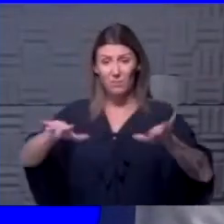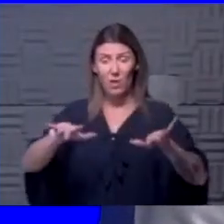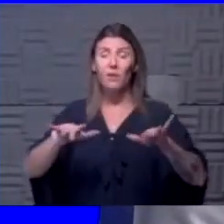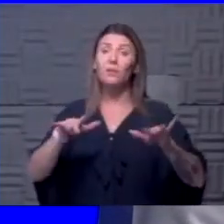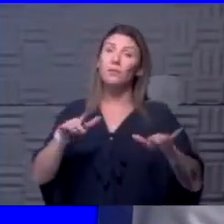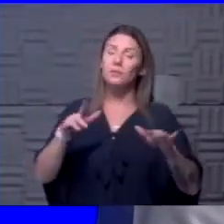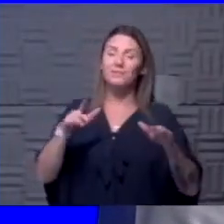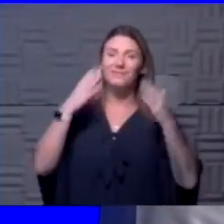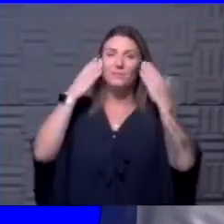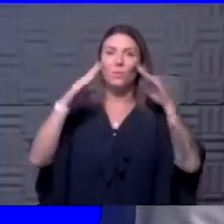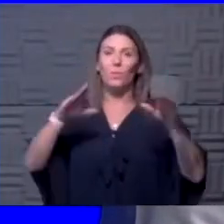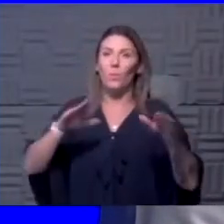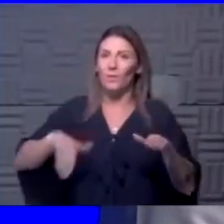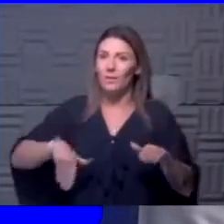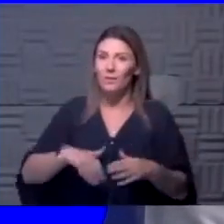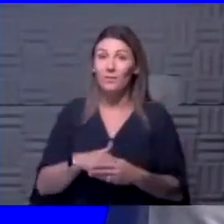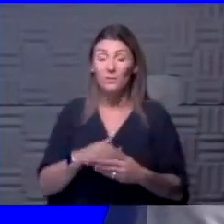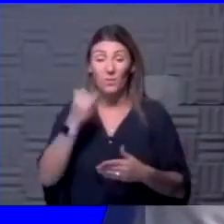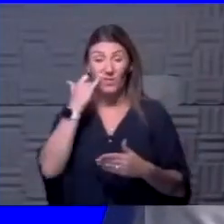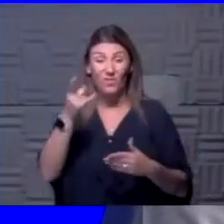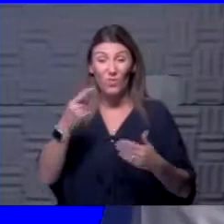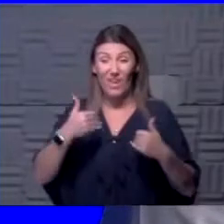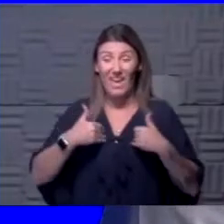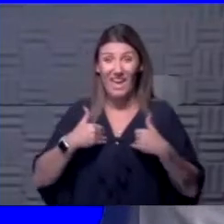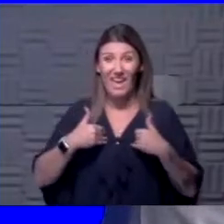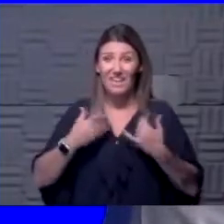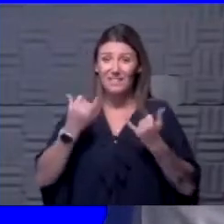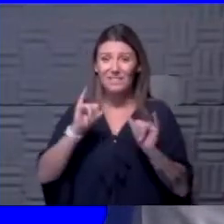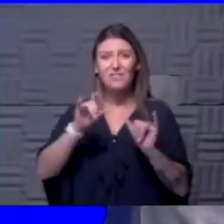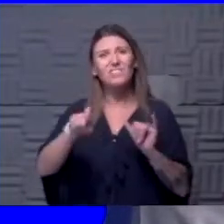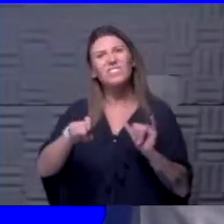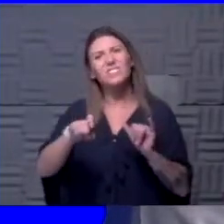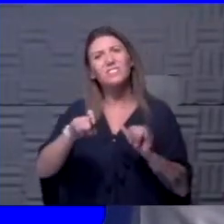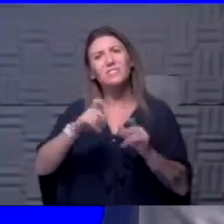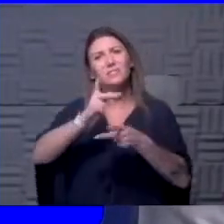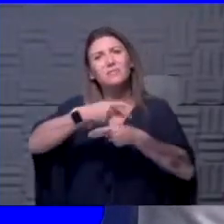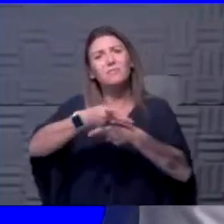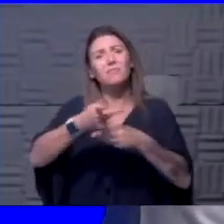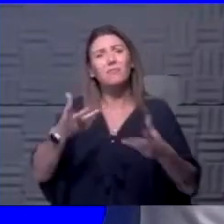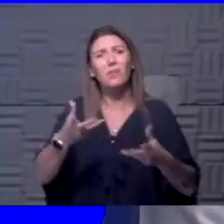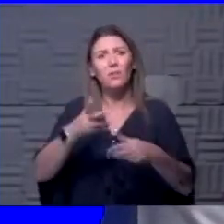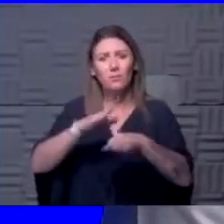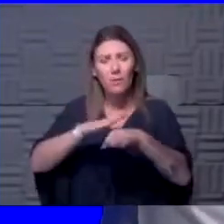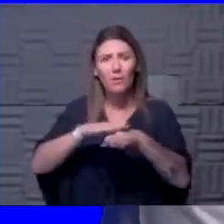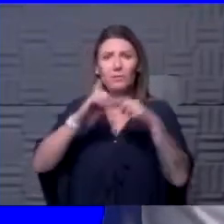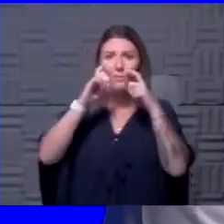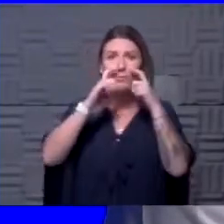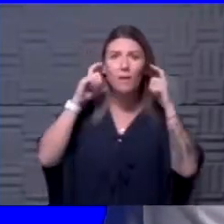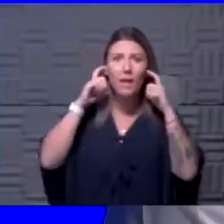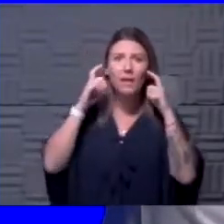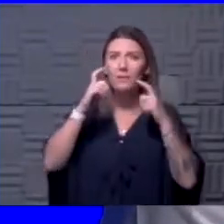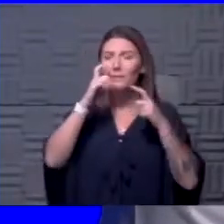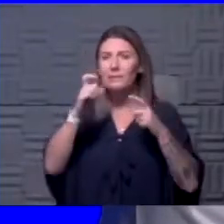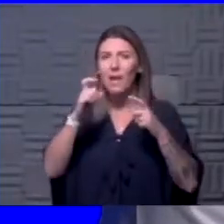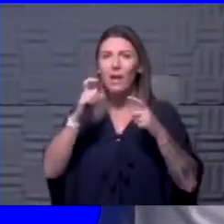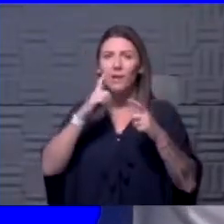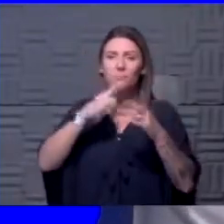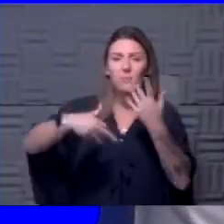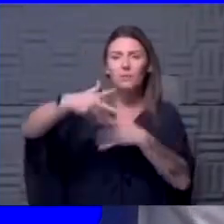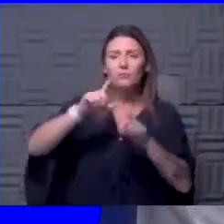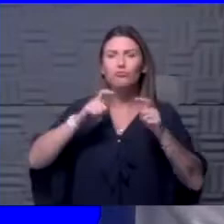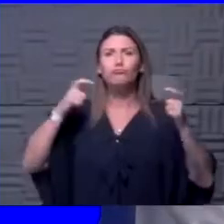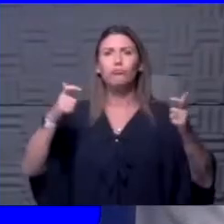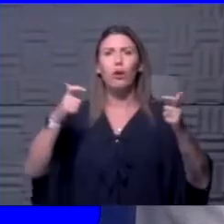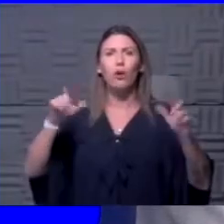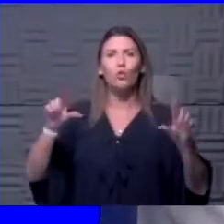load? We don't know that. So even if you've had it, you still need to take those precautions of masking, not meeting in large groups and